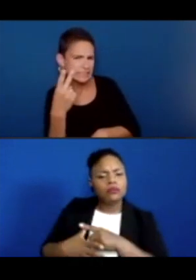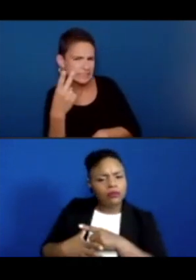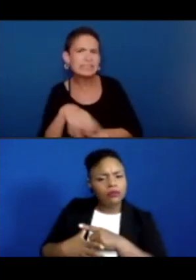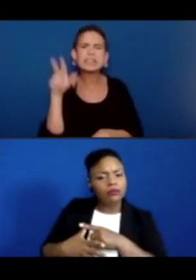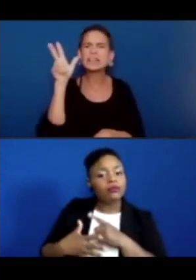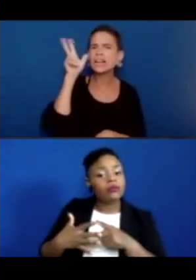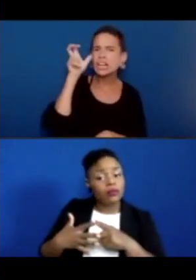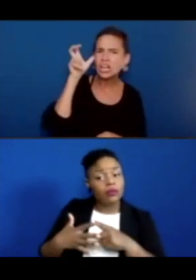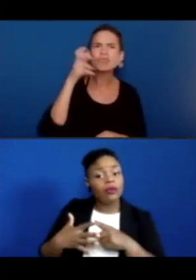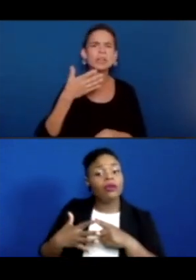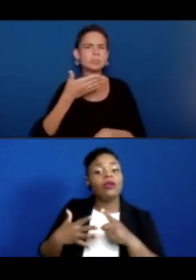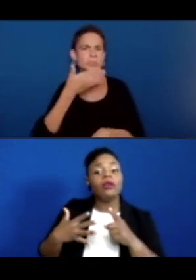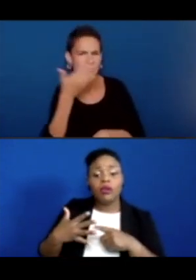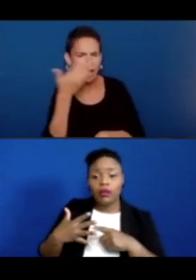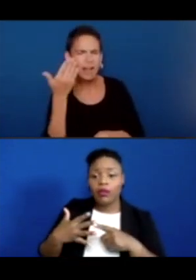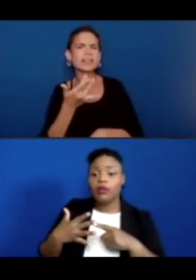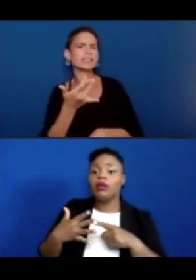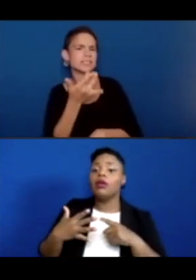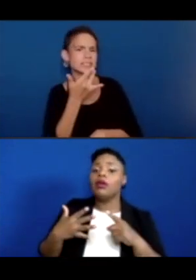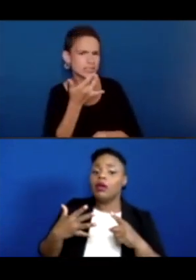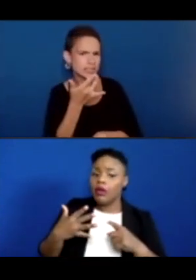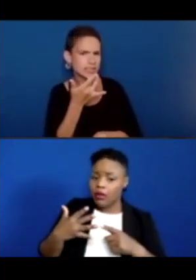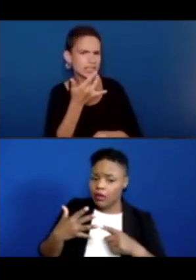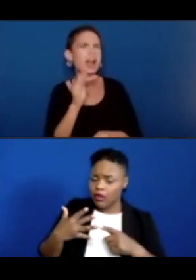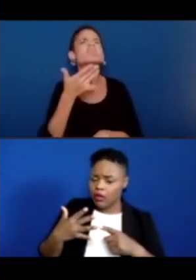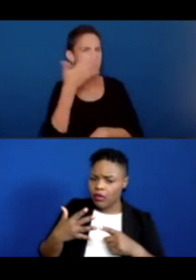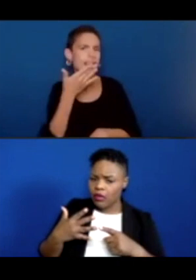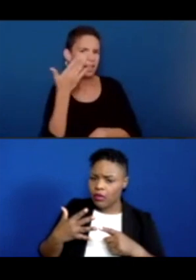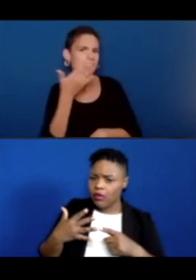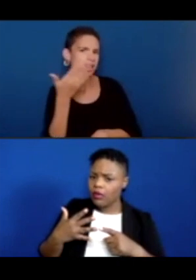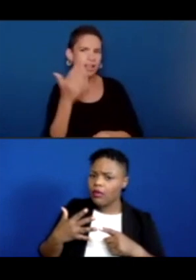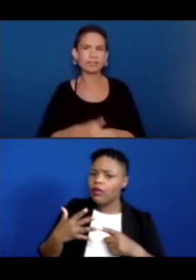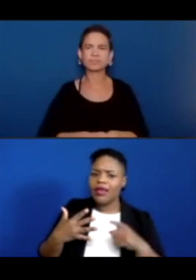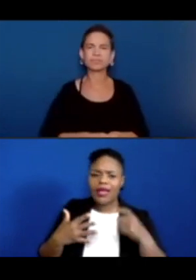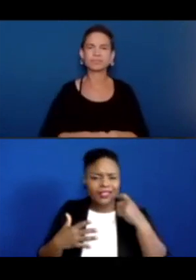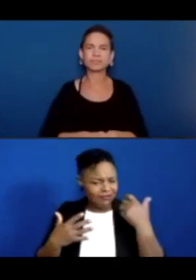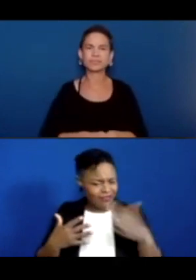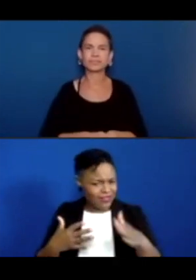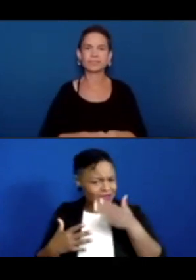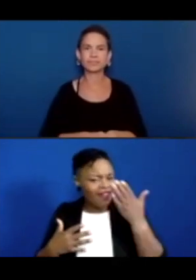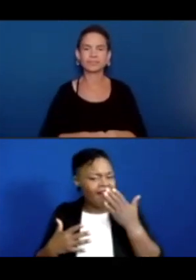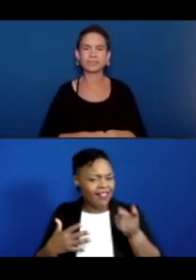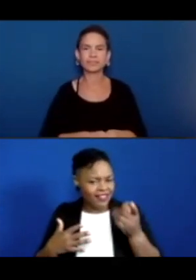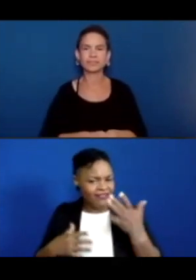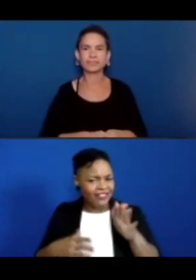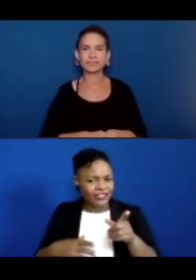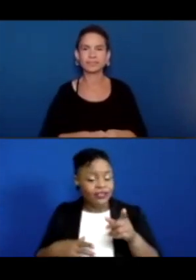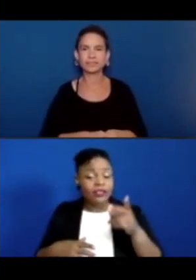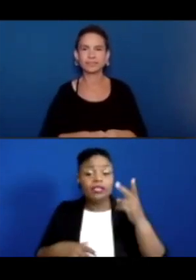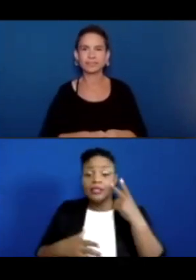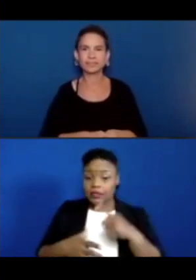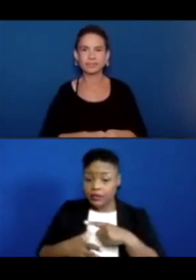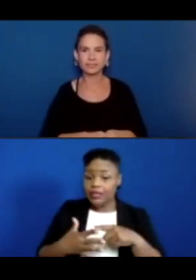taste, and smell. You said smell already. See, hear,